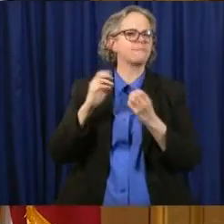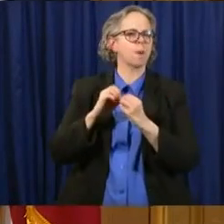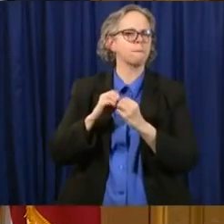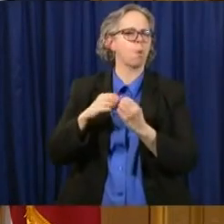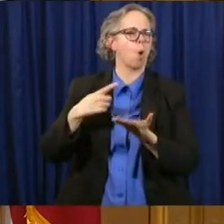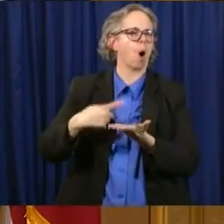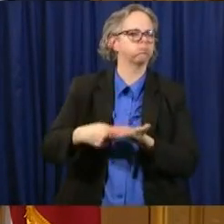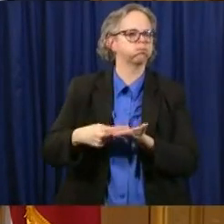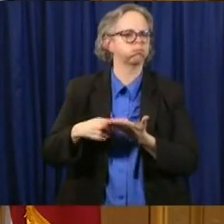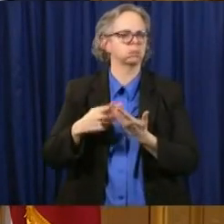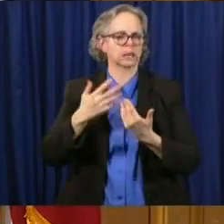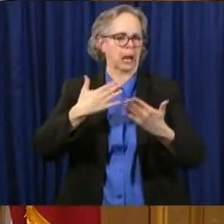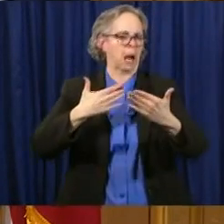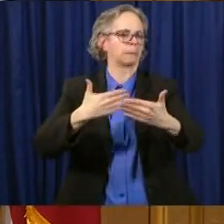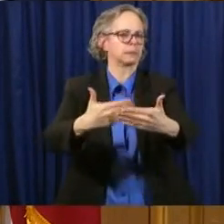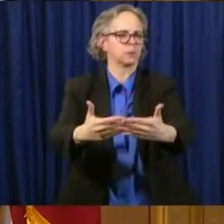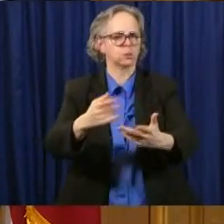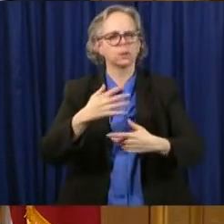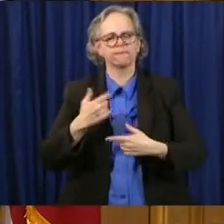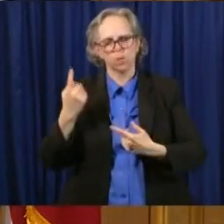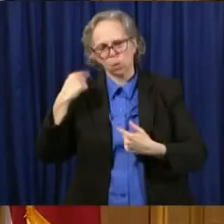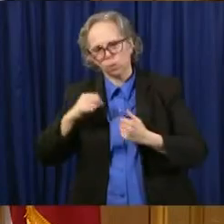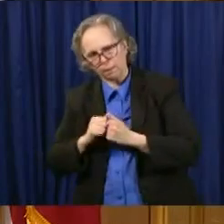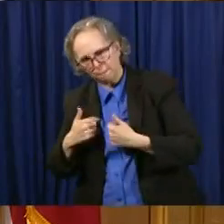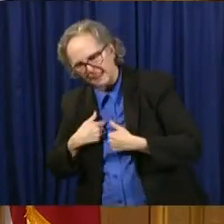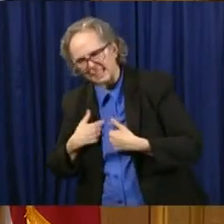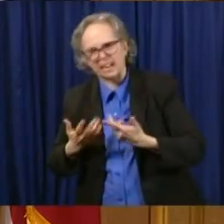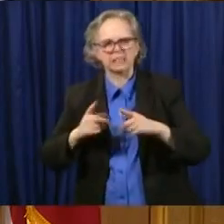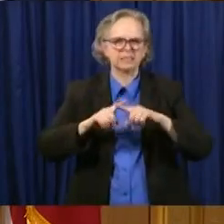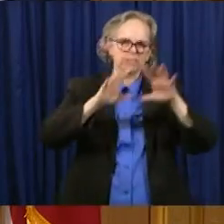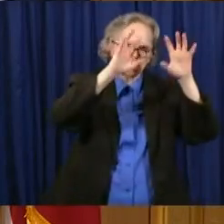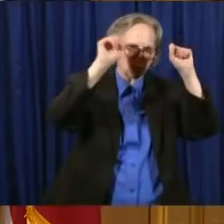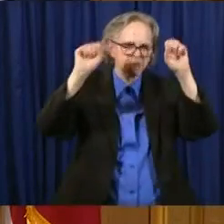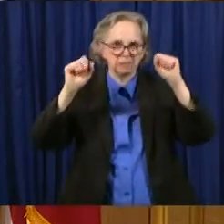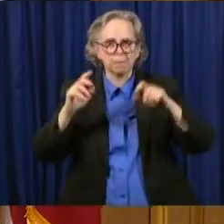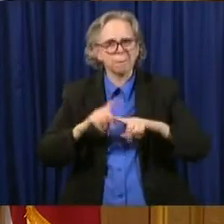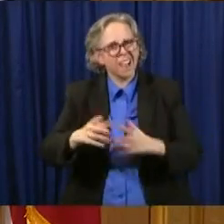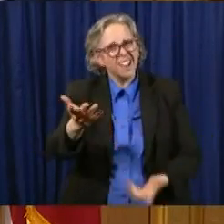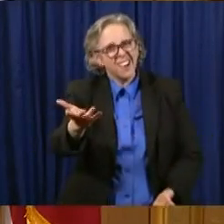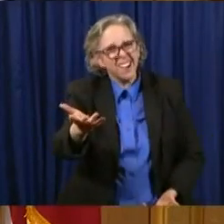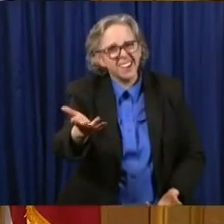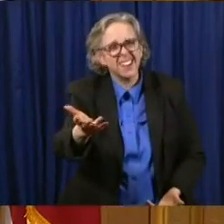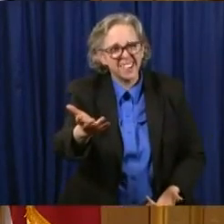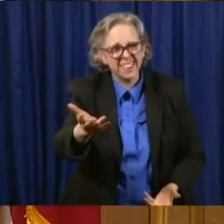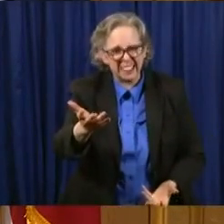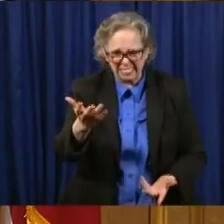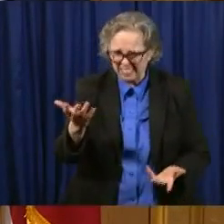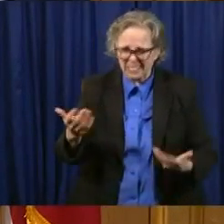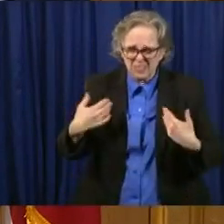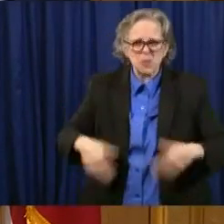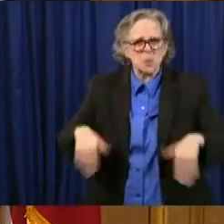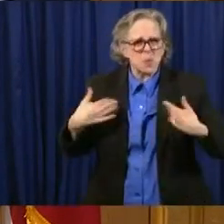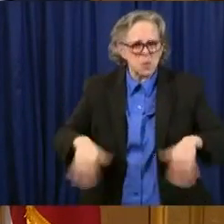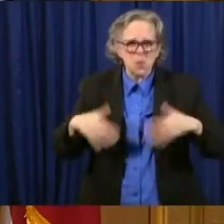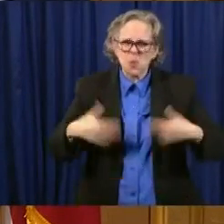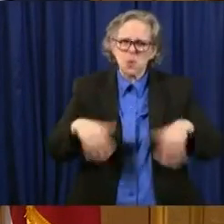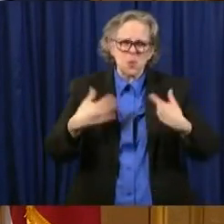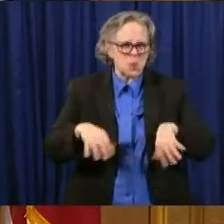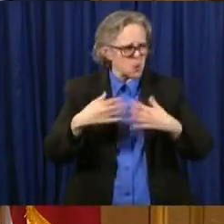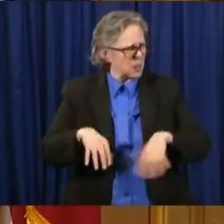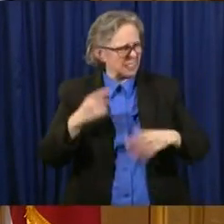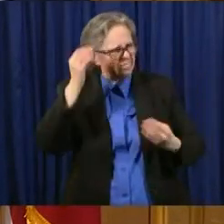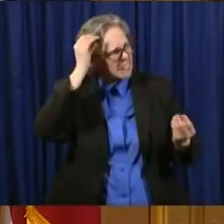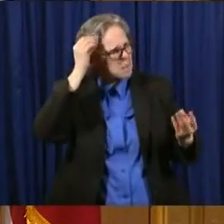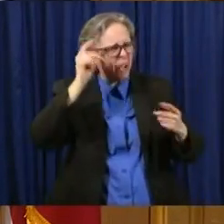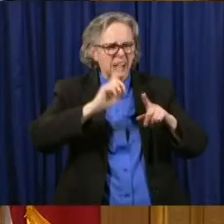superintendents. So these are the difference. You look at the different segments of, of, of the community as we move forward on these,